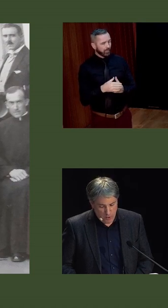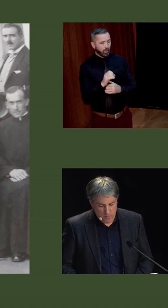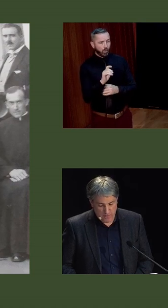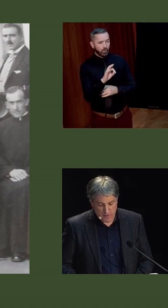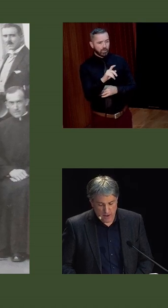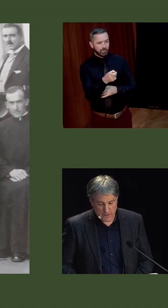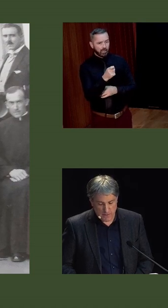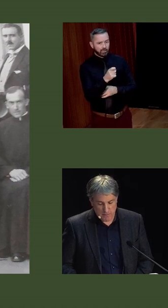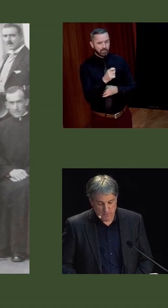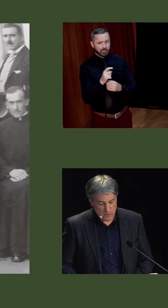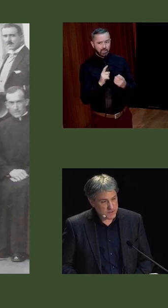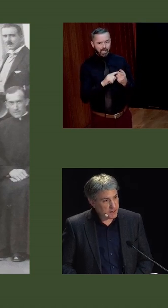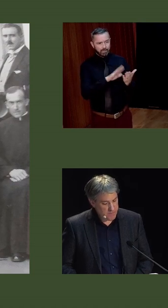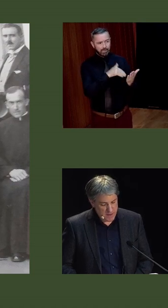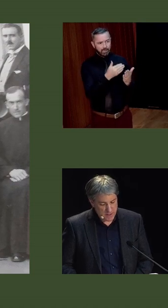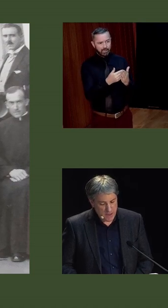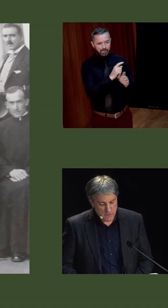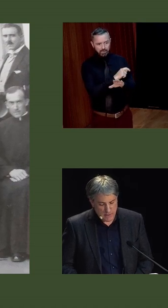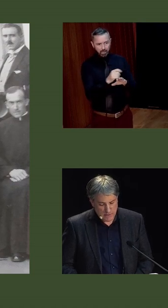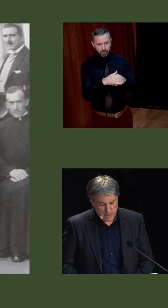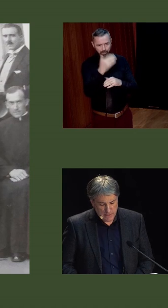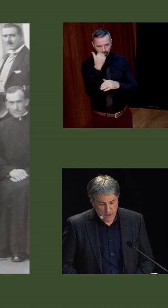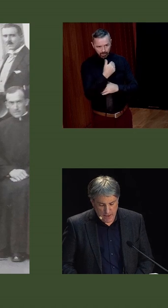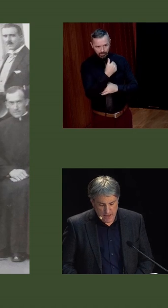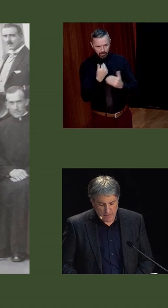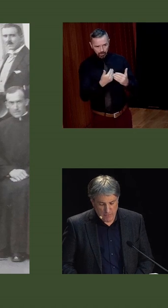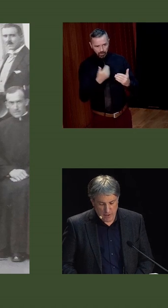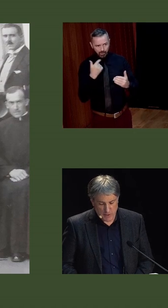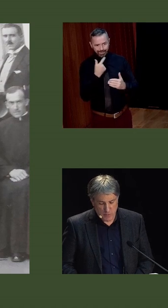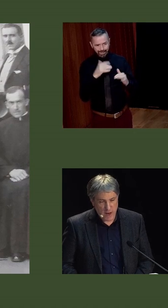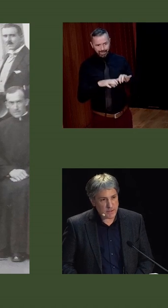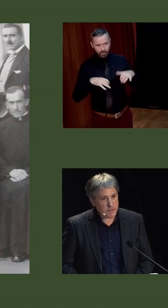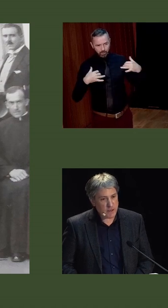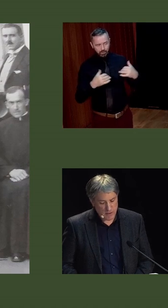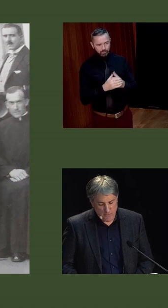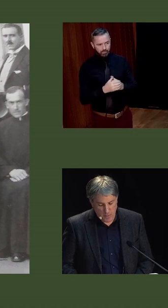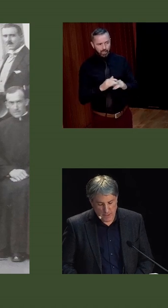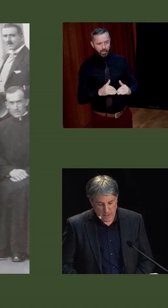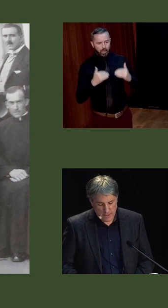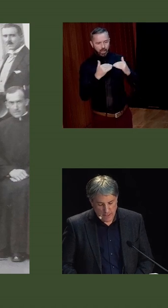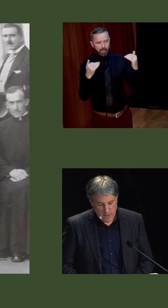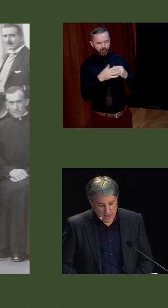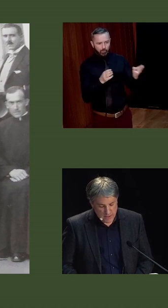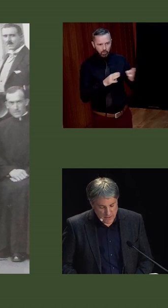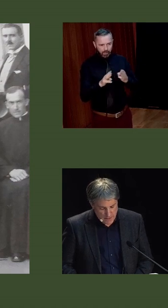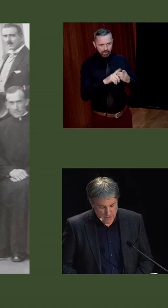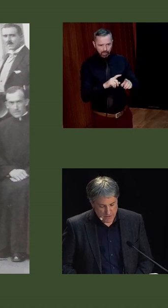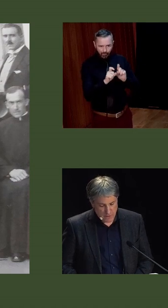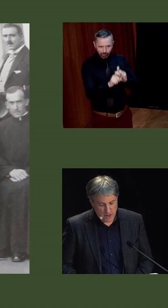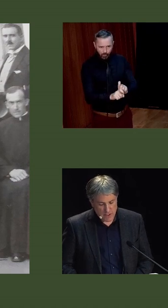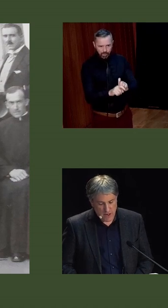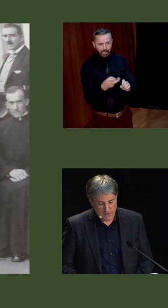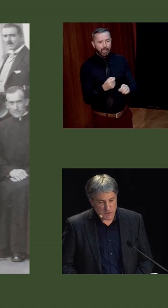legalistic form of Catholicism before the second Vatican Council, the high level of religious practice and conformity and the